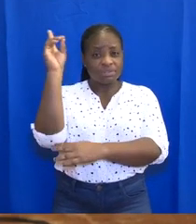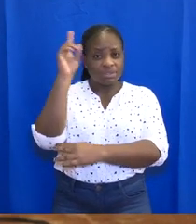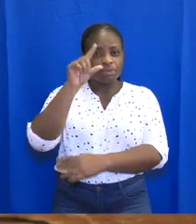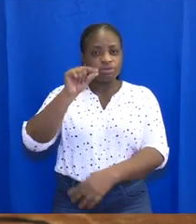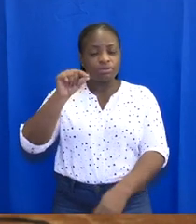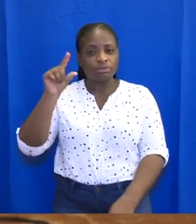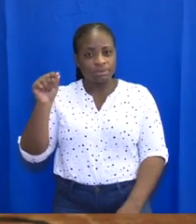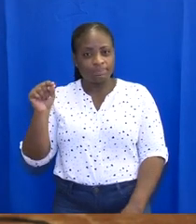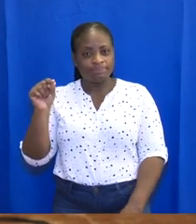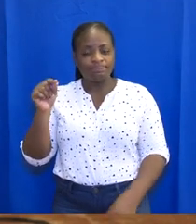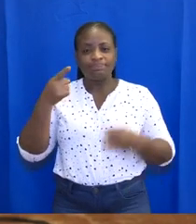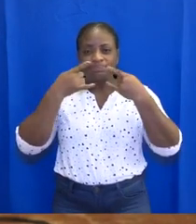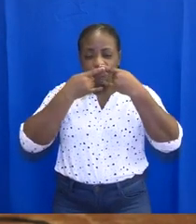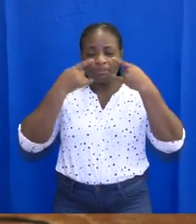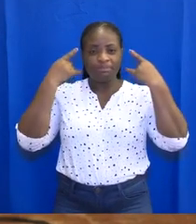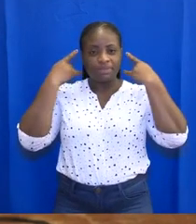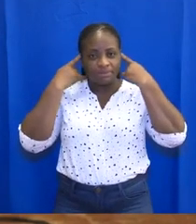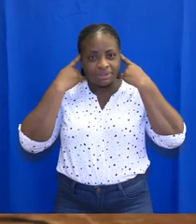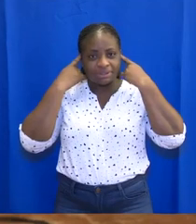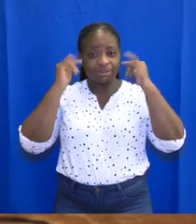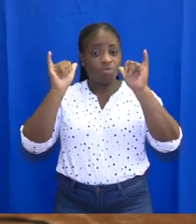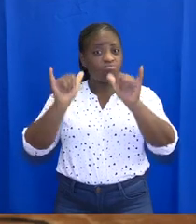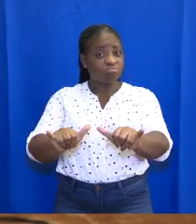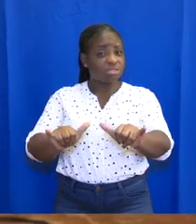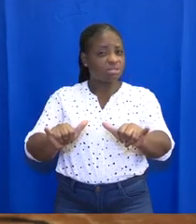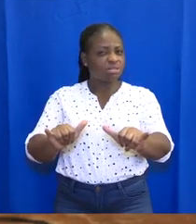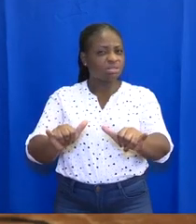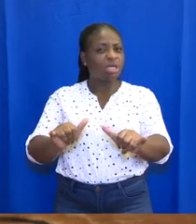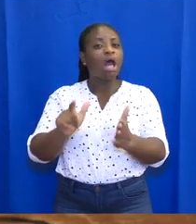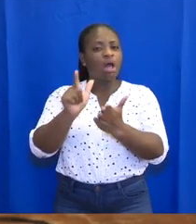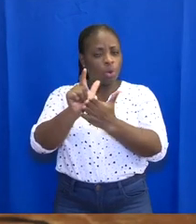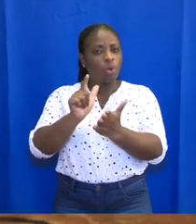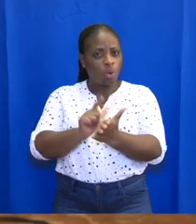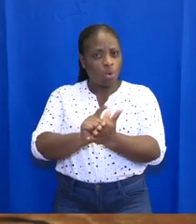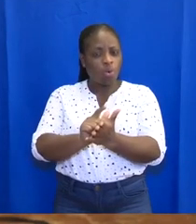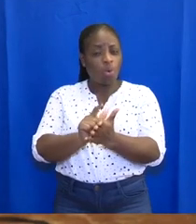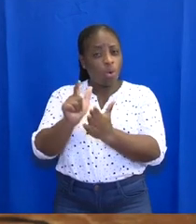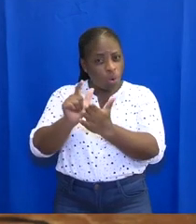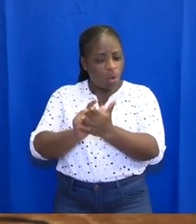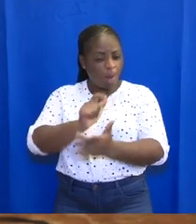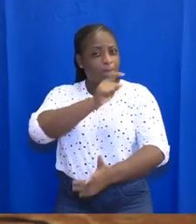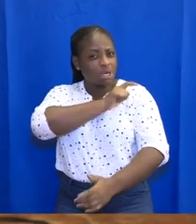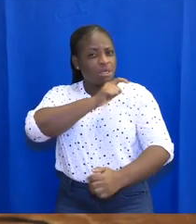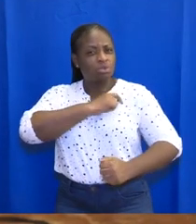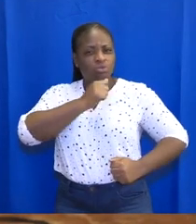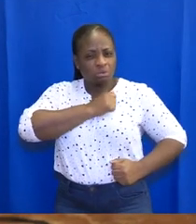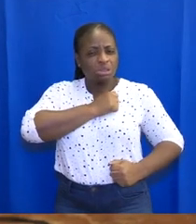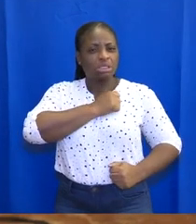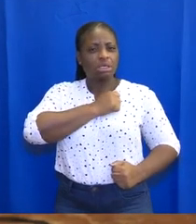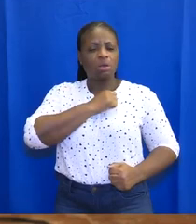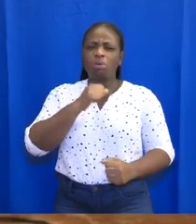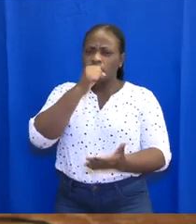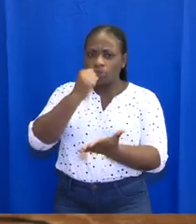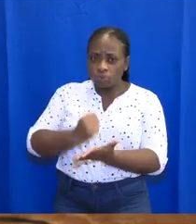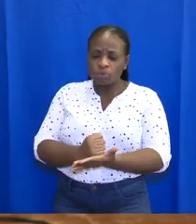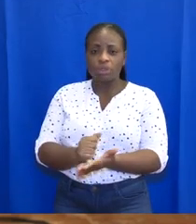the wearing of masks remains mandatory. And the law enforcement agencies will be required to